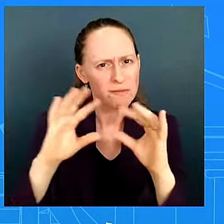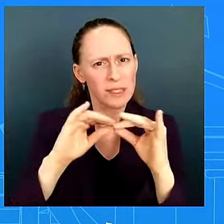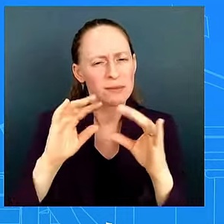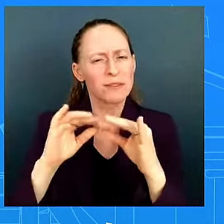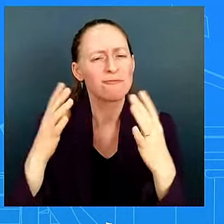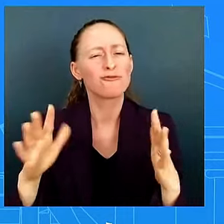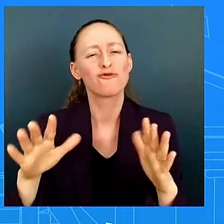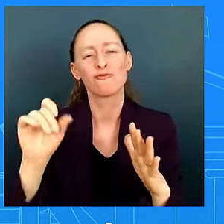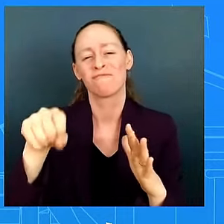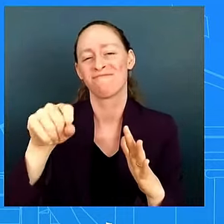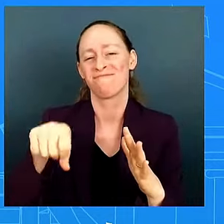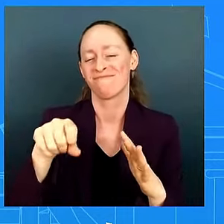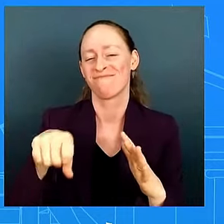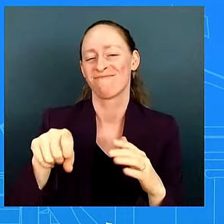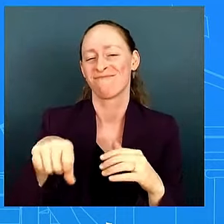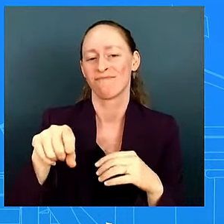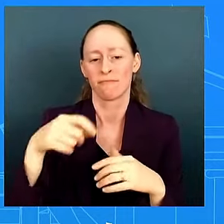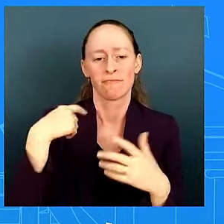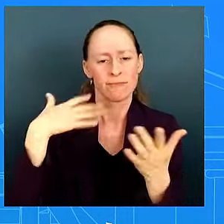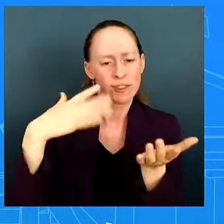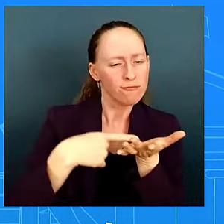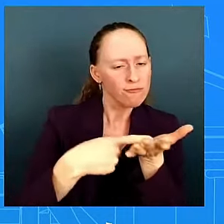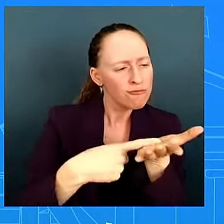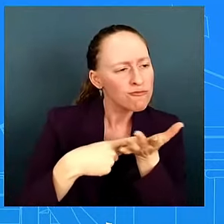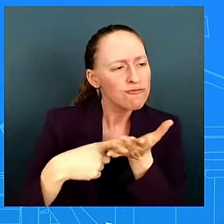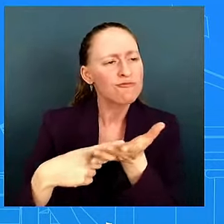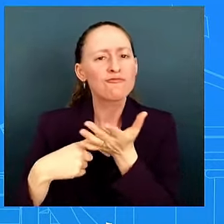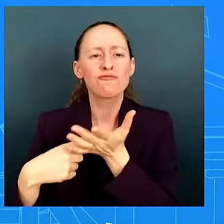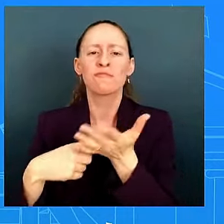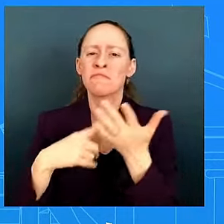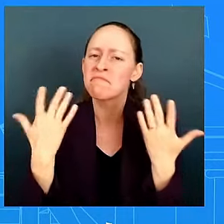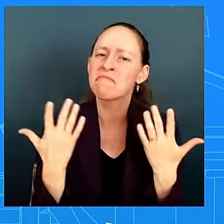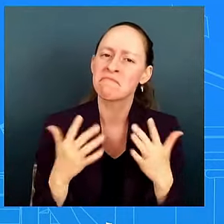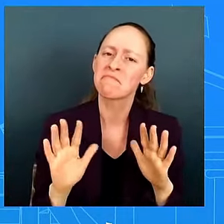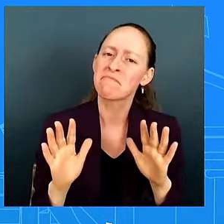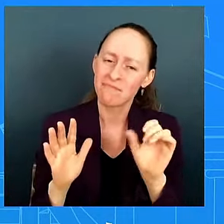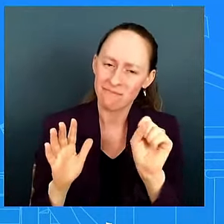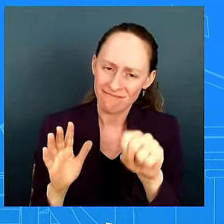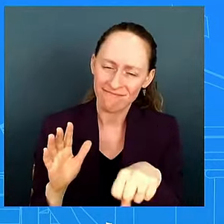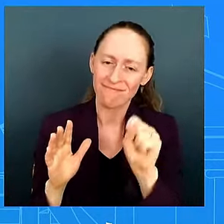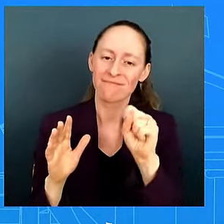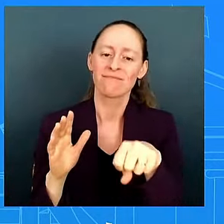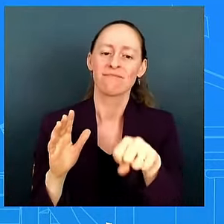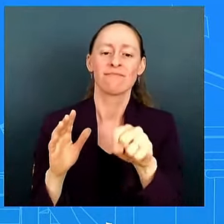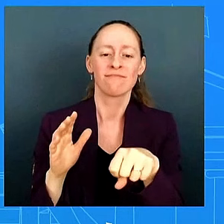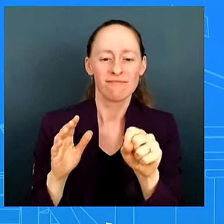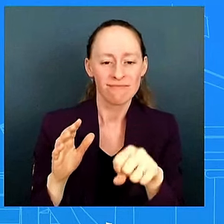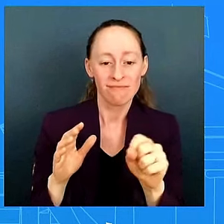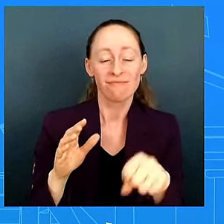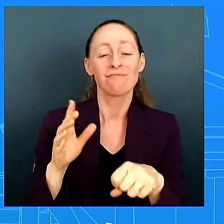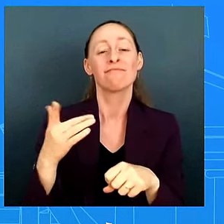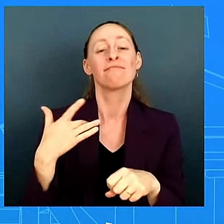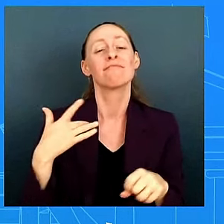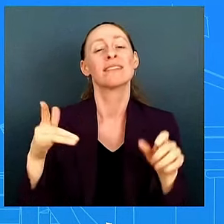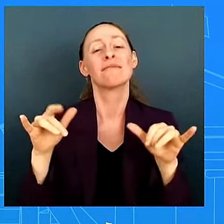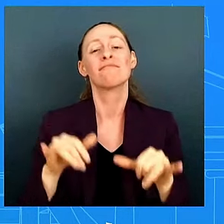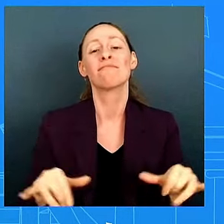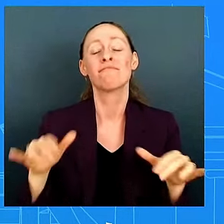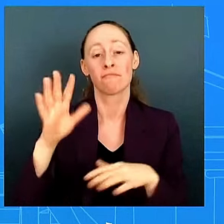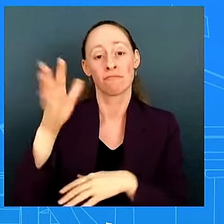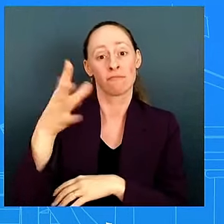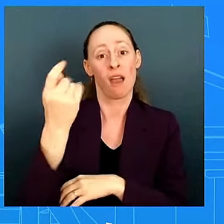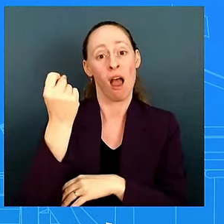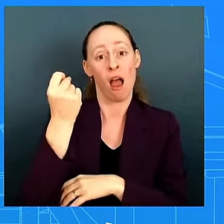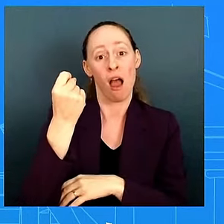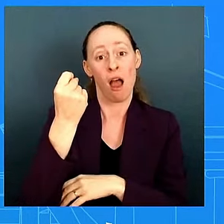conversations uh but we normally as you know our posture is not to uh dive into um uh dive into